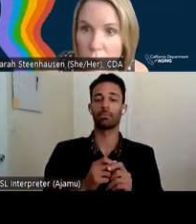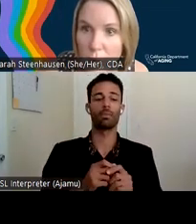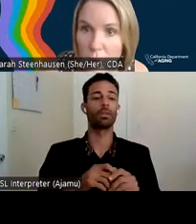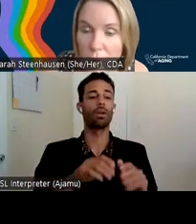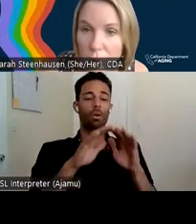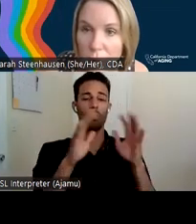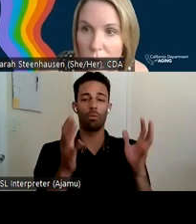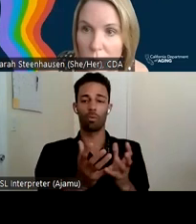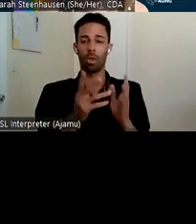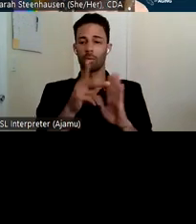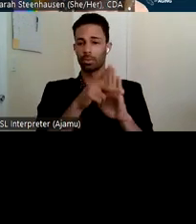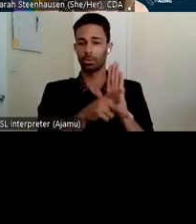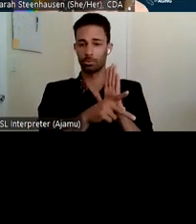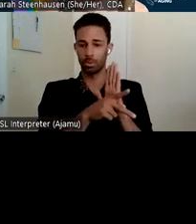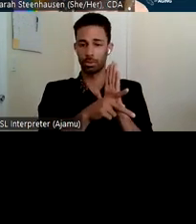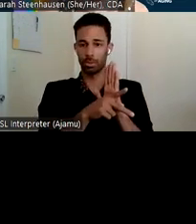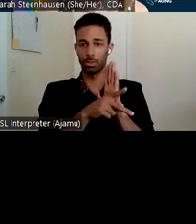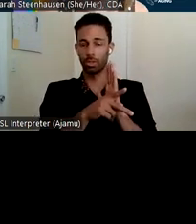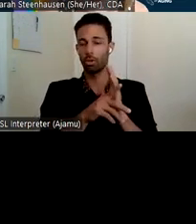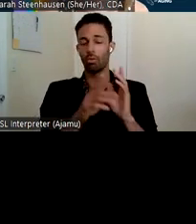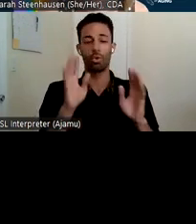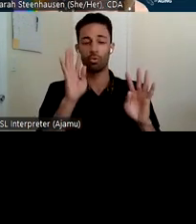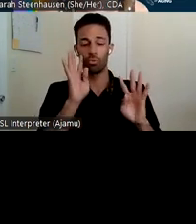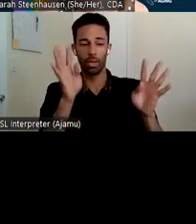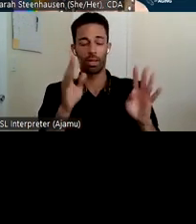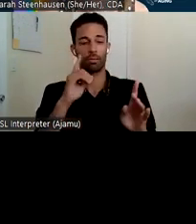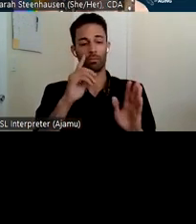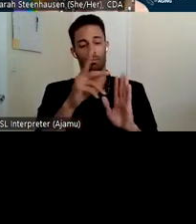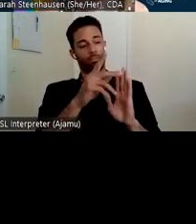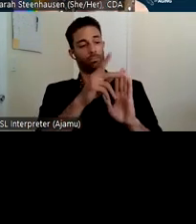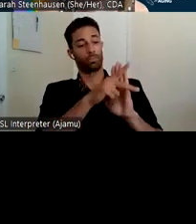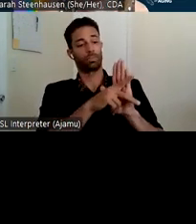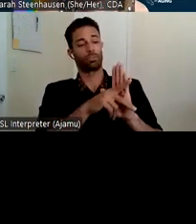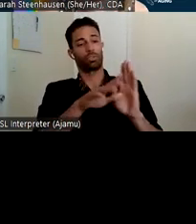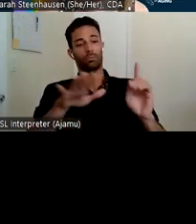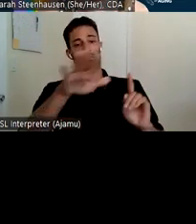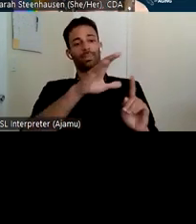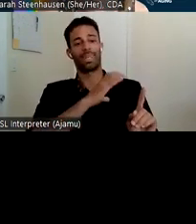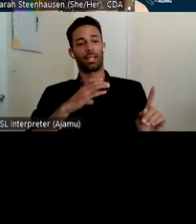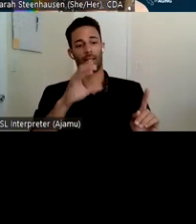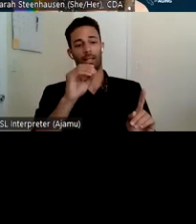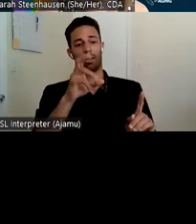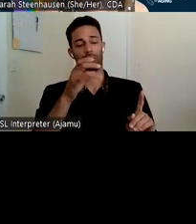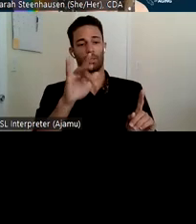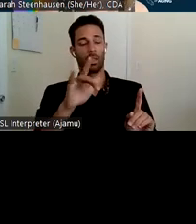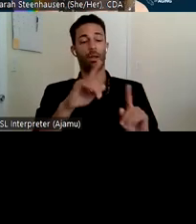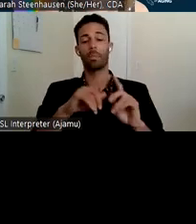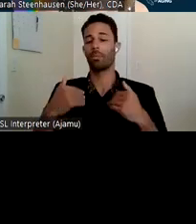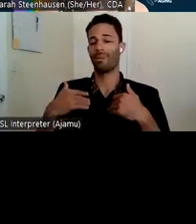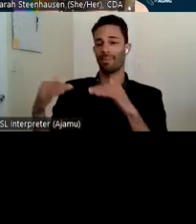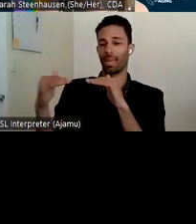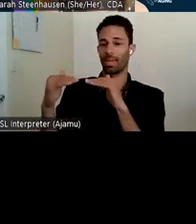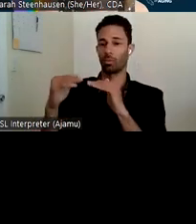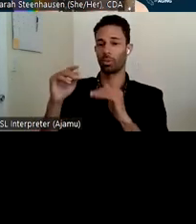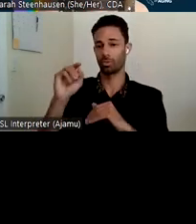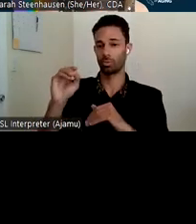beginning were created as just principles for the entire council but then we also have an equity tool that we created